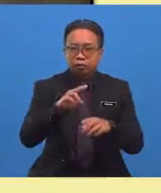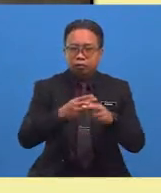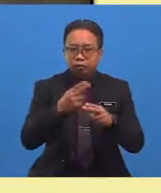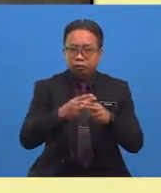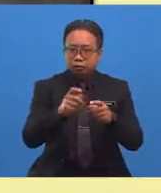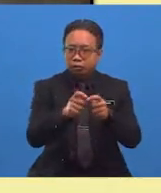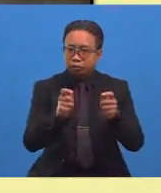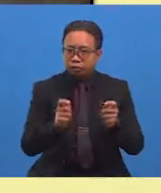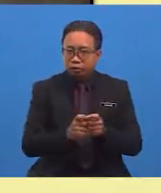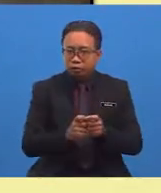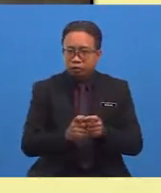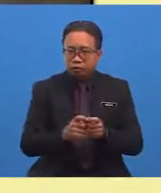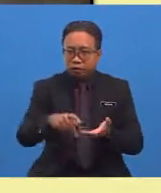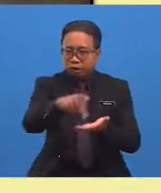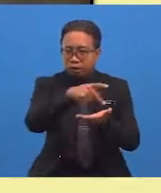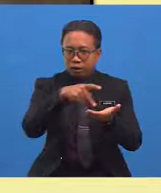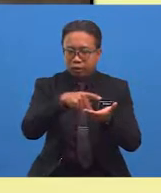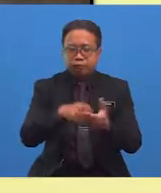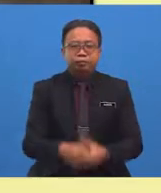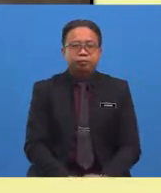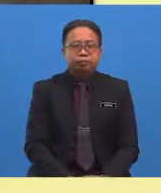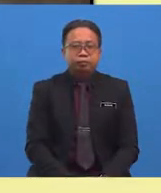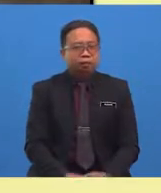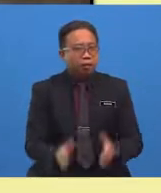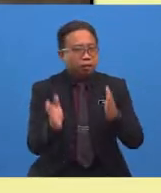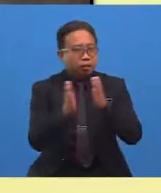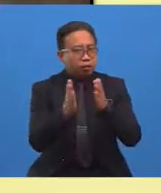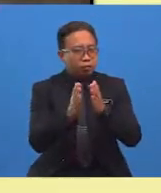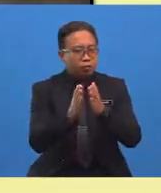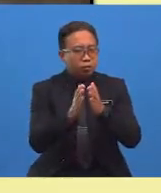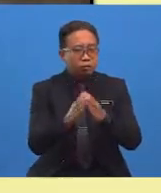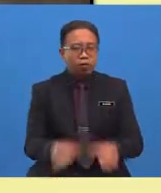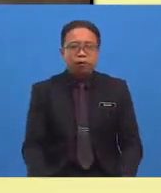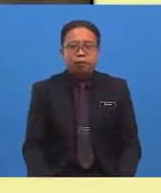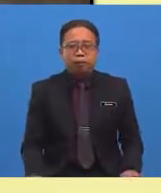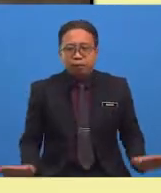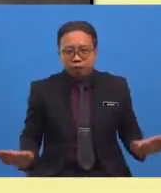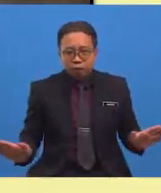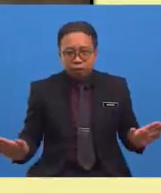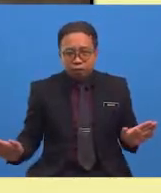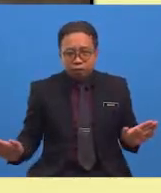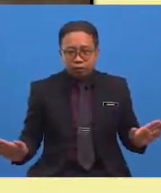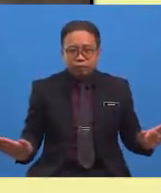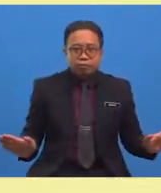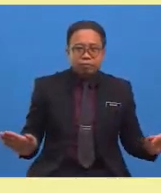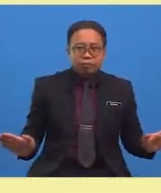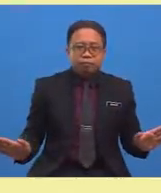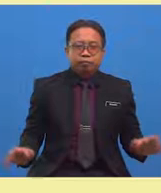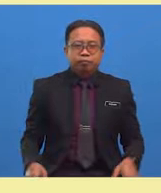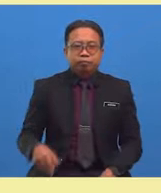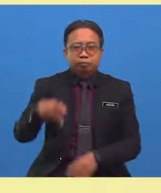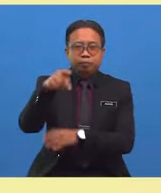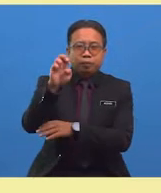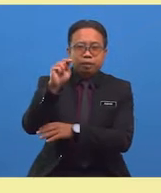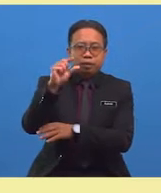Look! There is a small penguin under the rocks. Small.